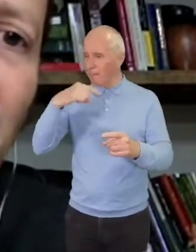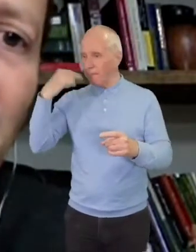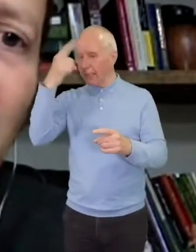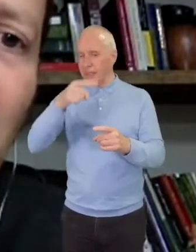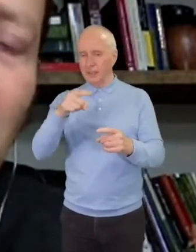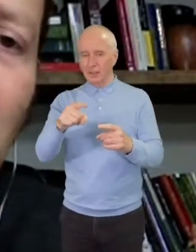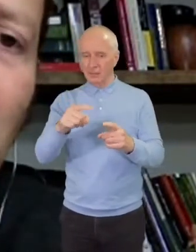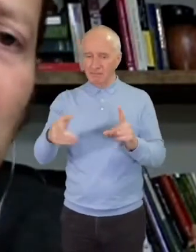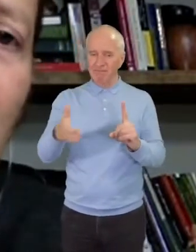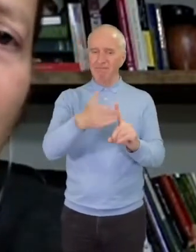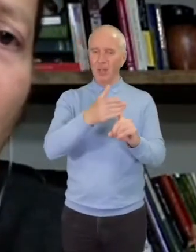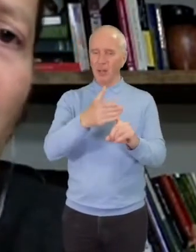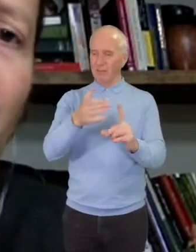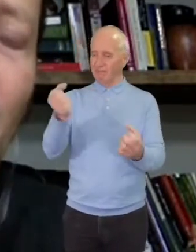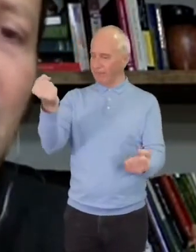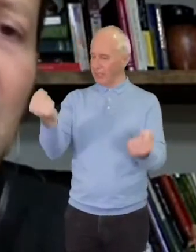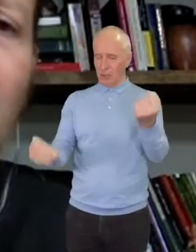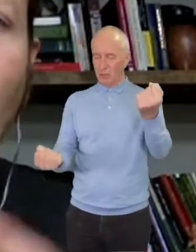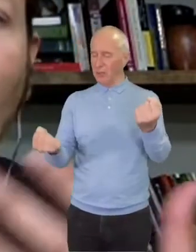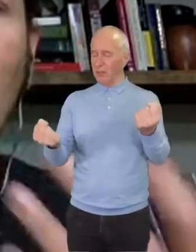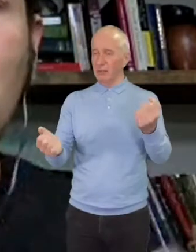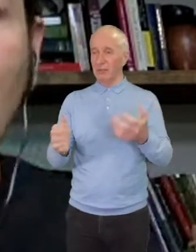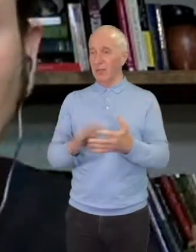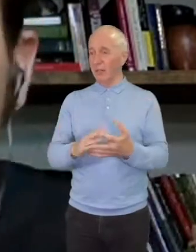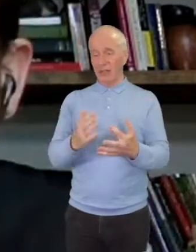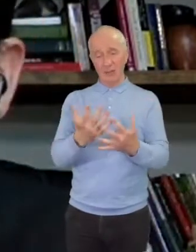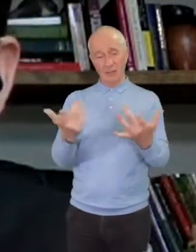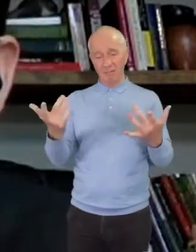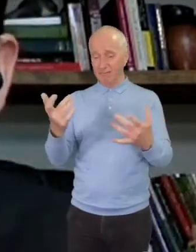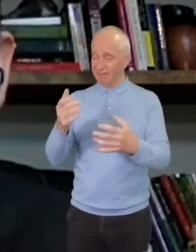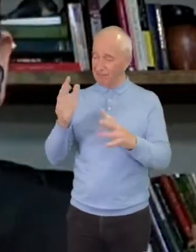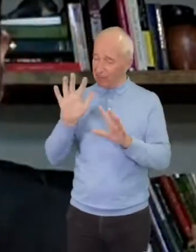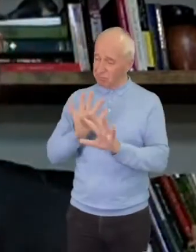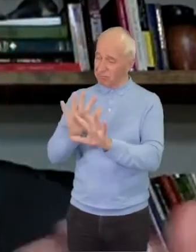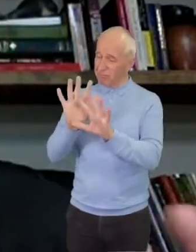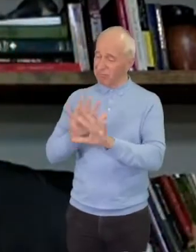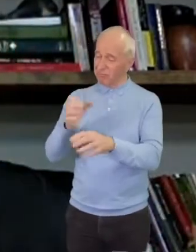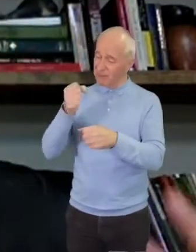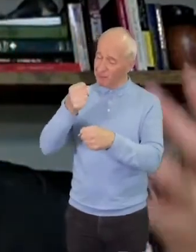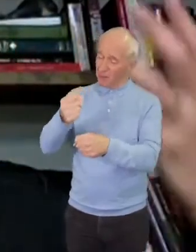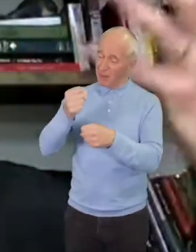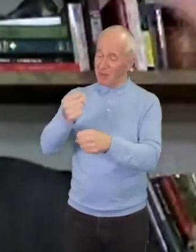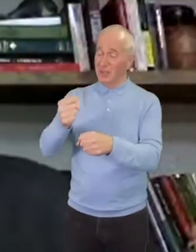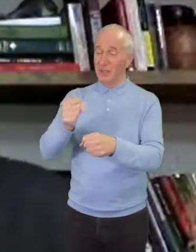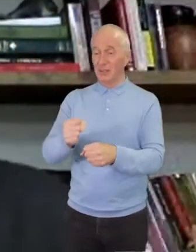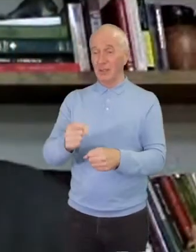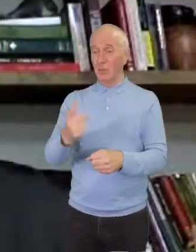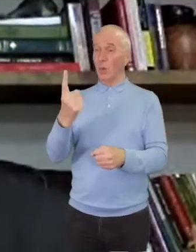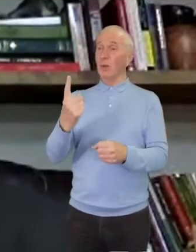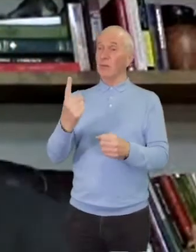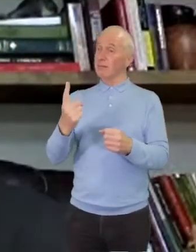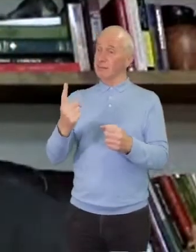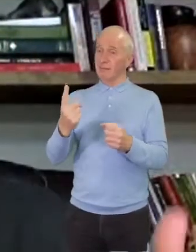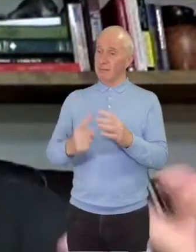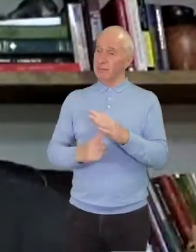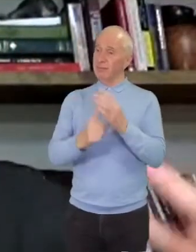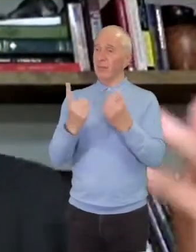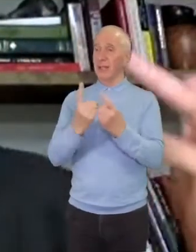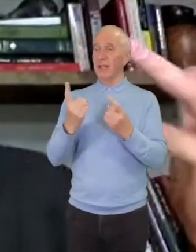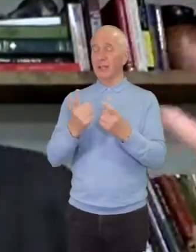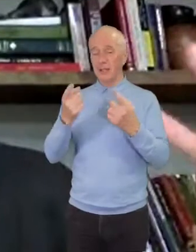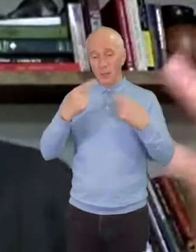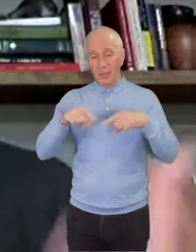injustice. On so many of the marches that we go on, one of the things that we say together is we